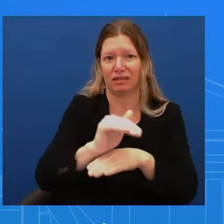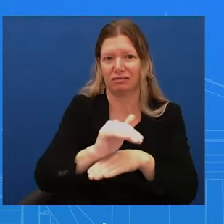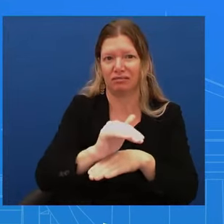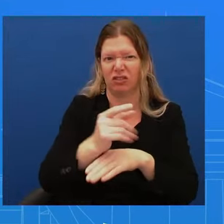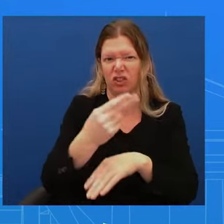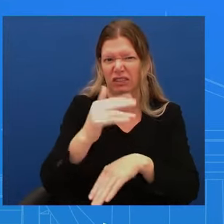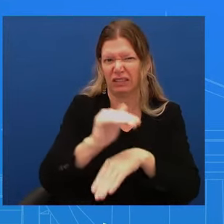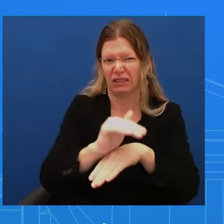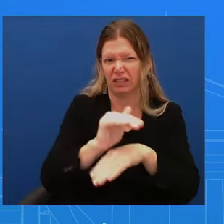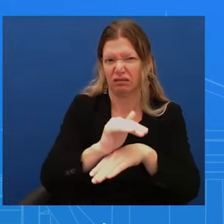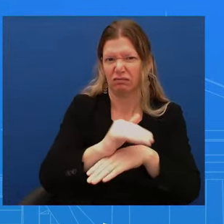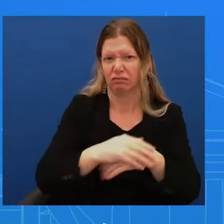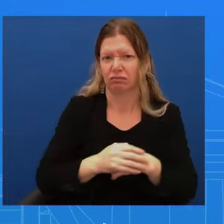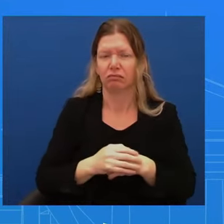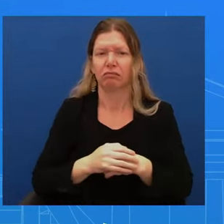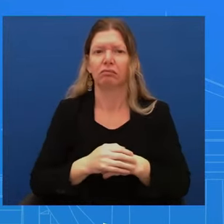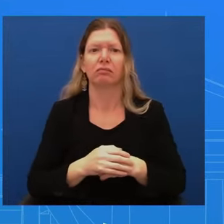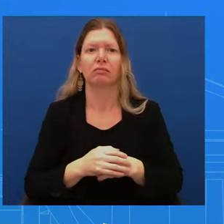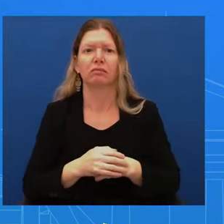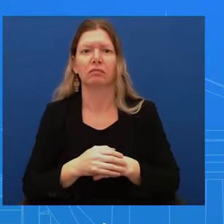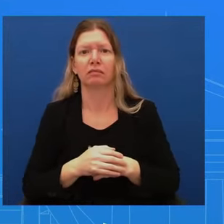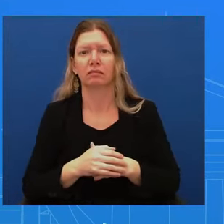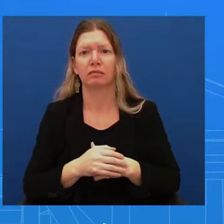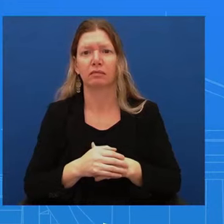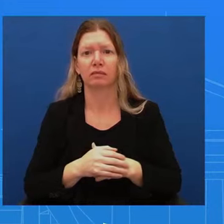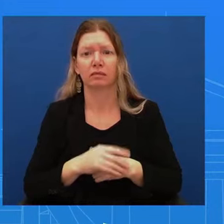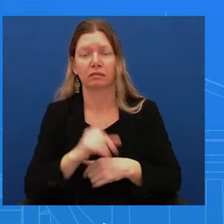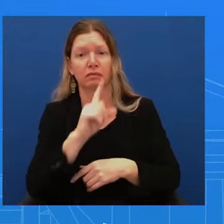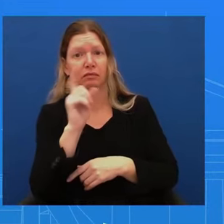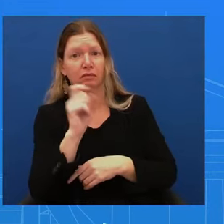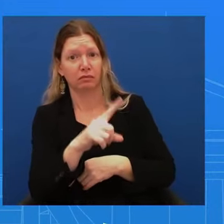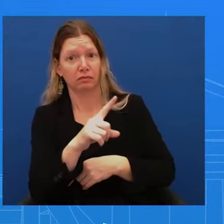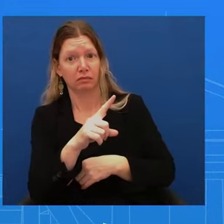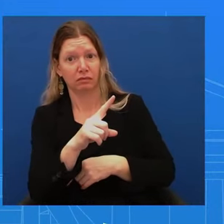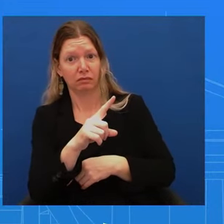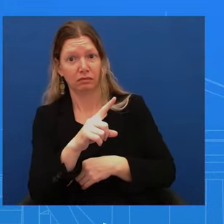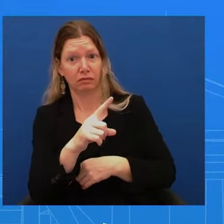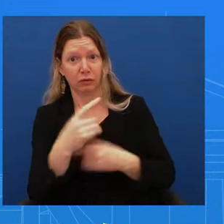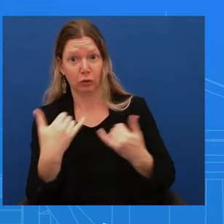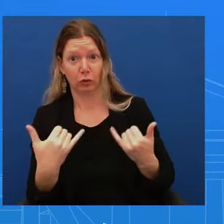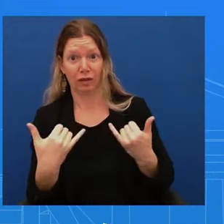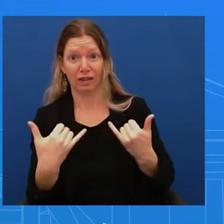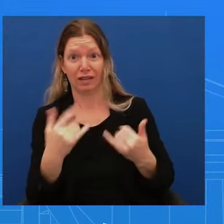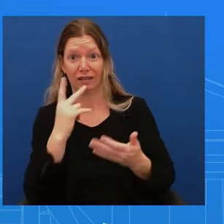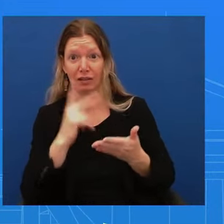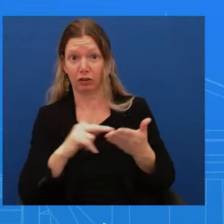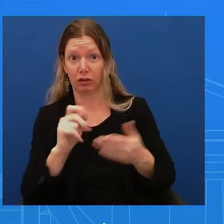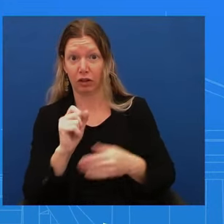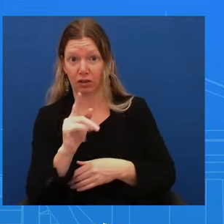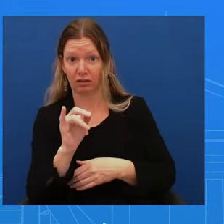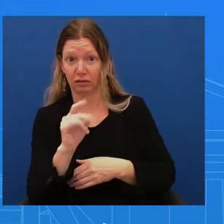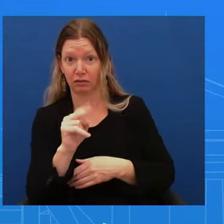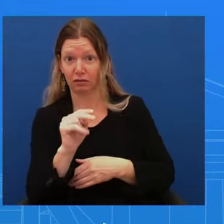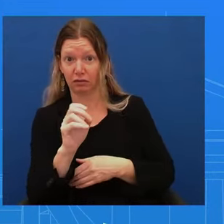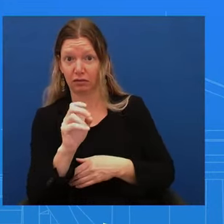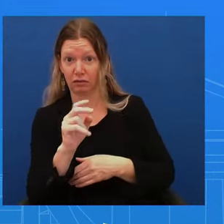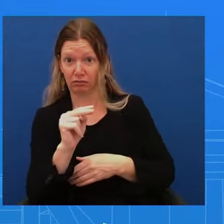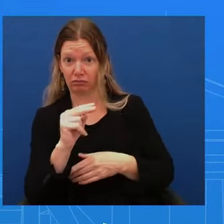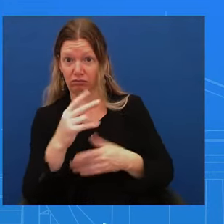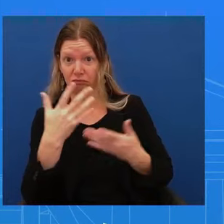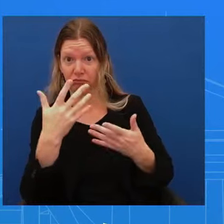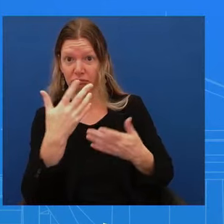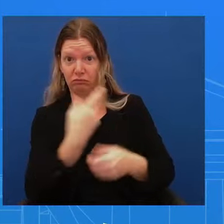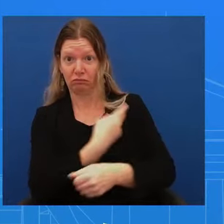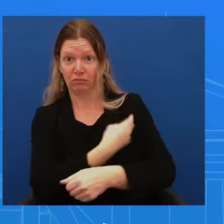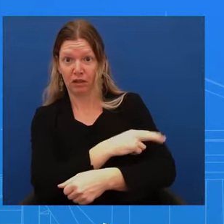also today that Secretary Austin, when he went into the hospital for the first time on December 22nd,